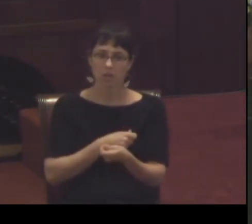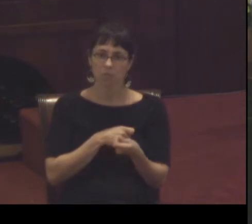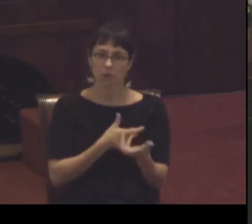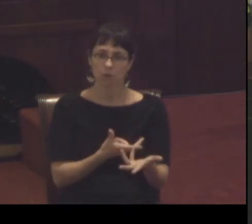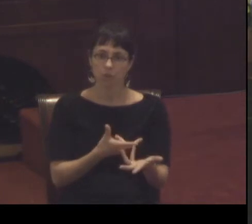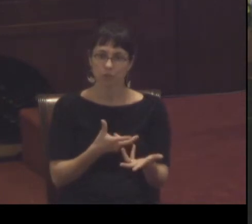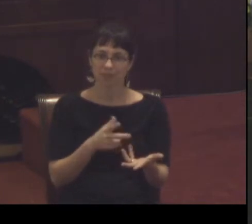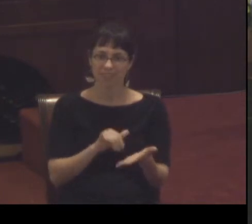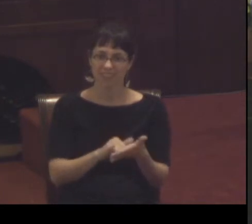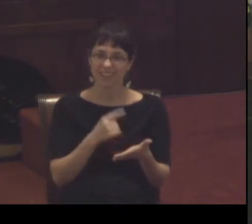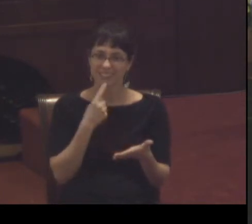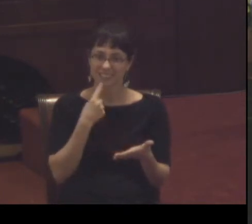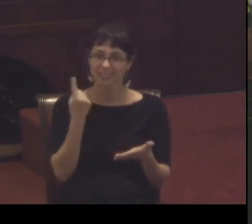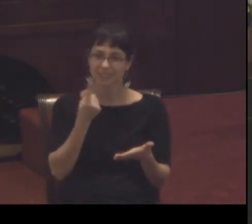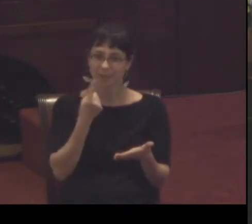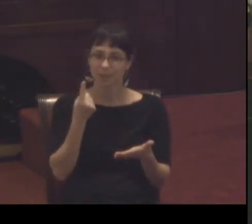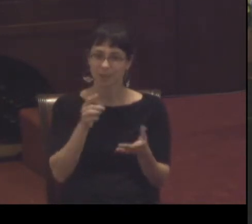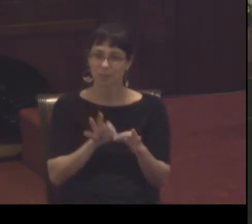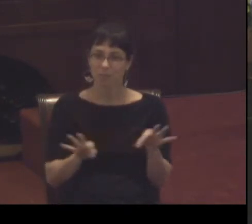that God is into beauty